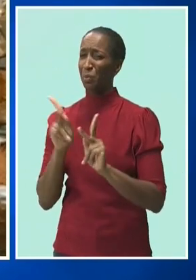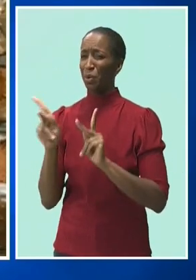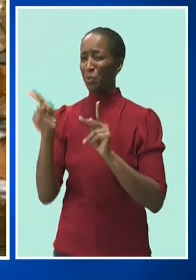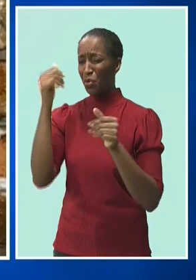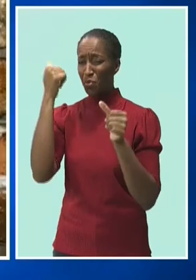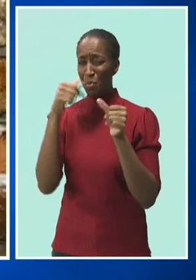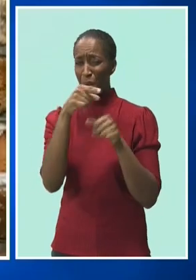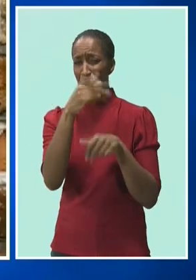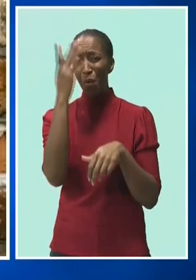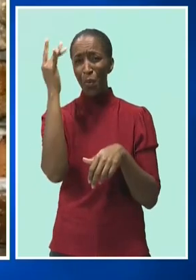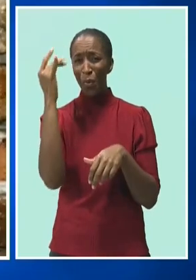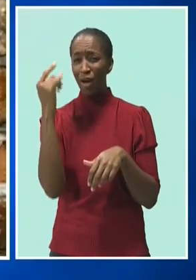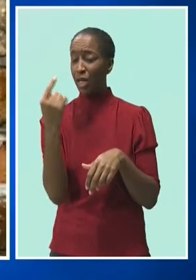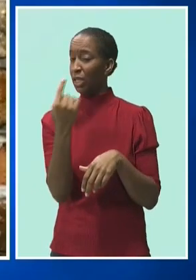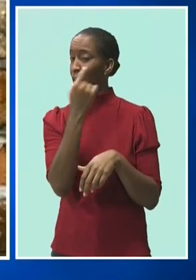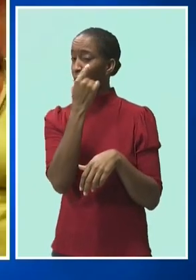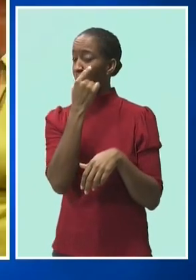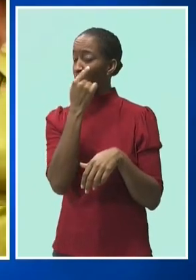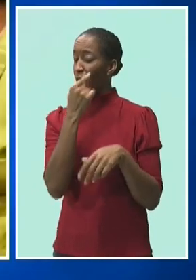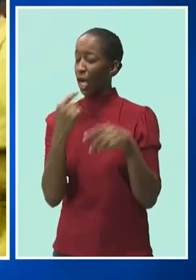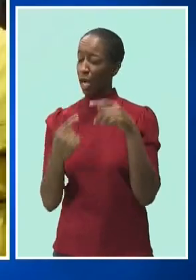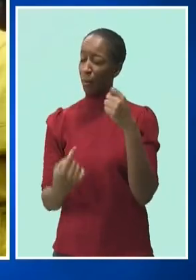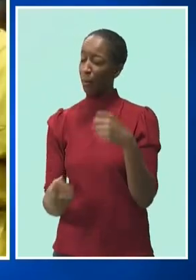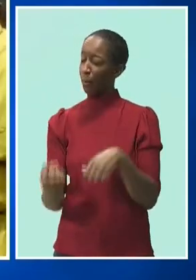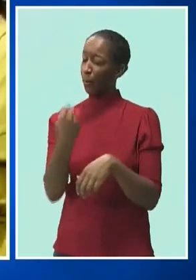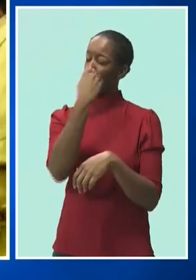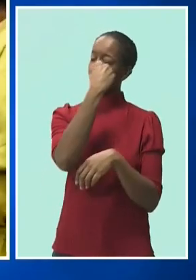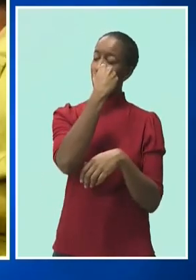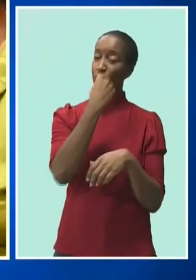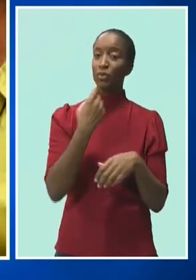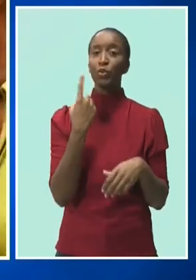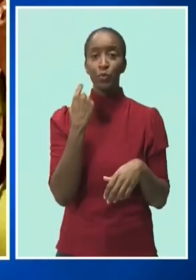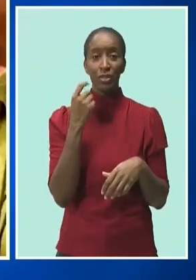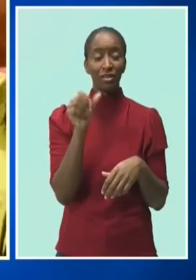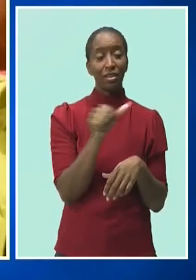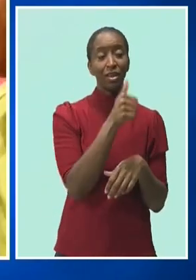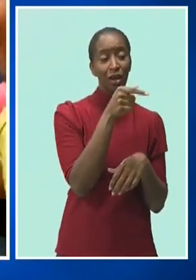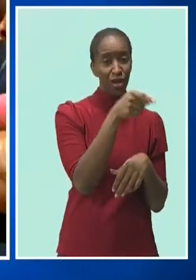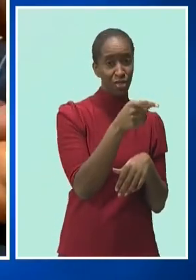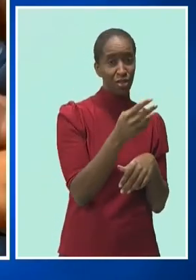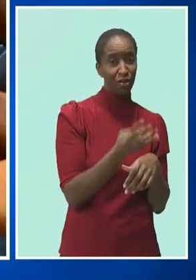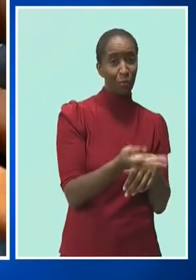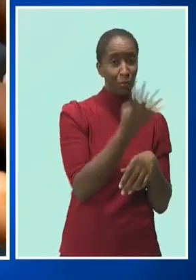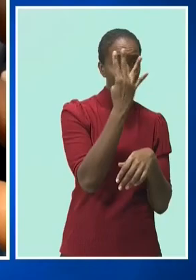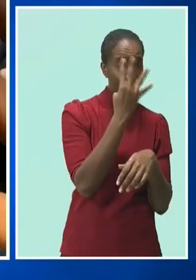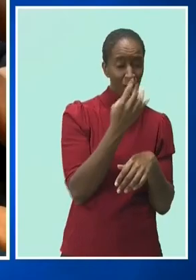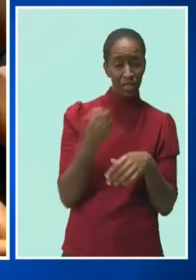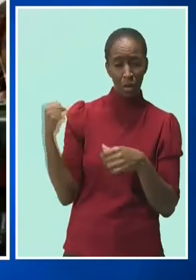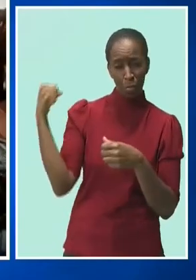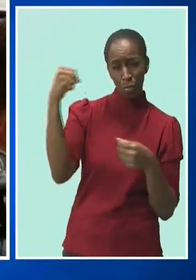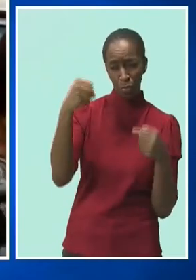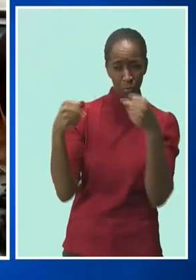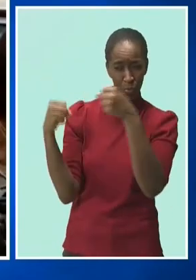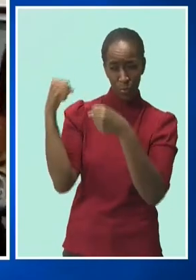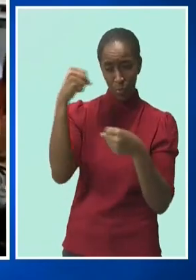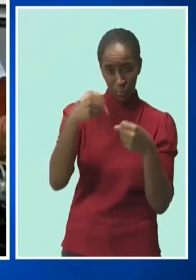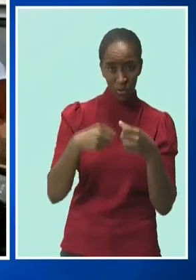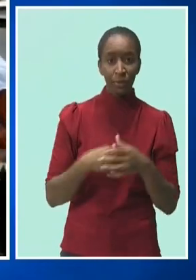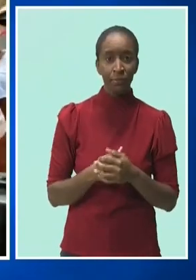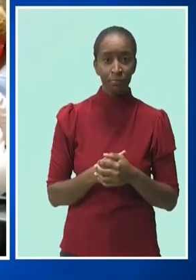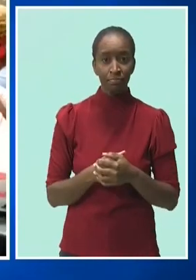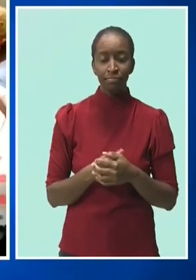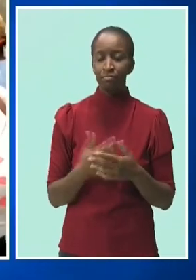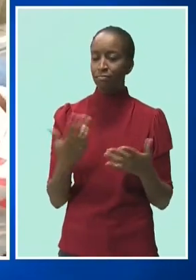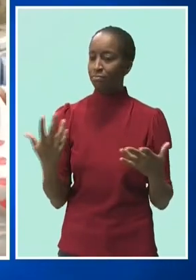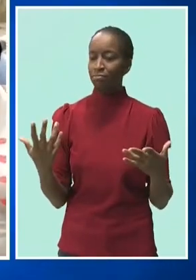week ago by a fellow inmate in the St. Catherine Adult Correctional Center in Spanish Town. Despite that, his family